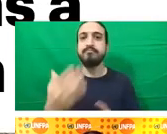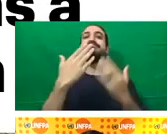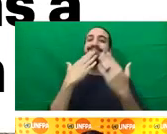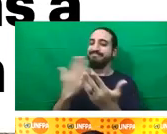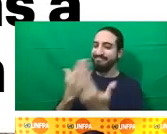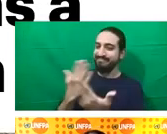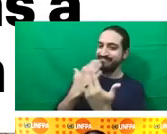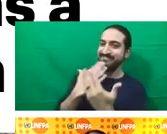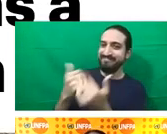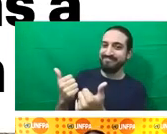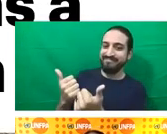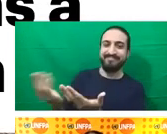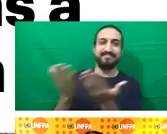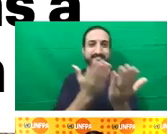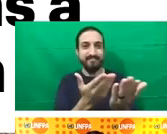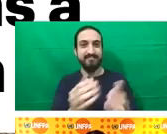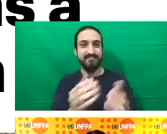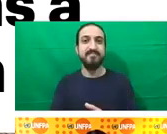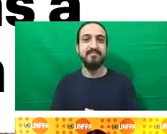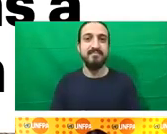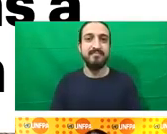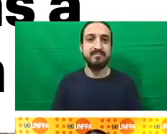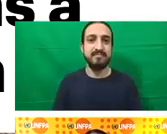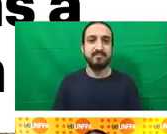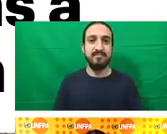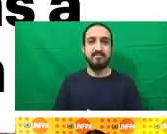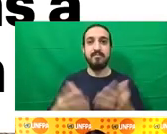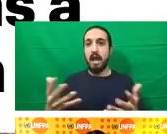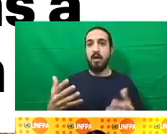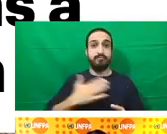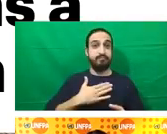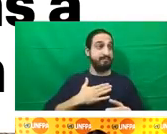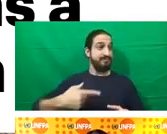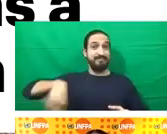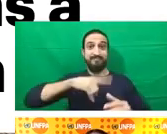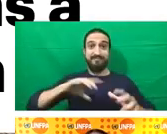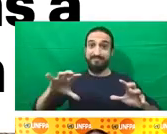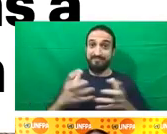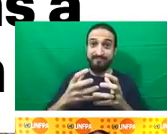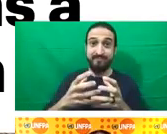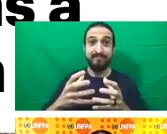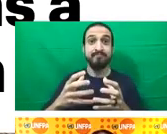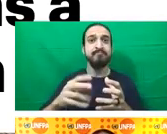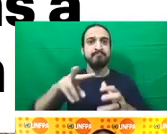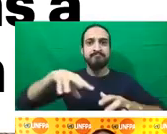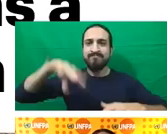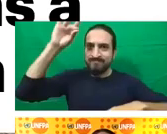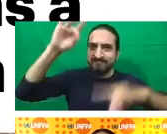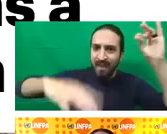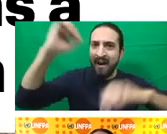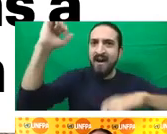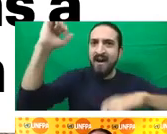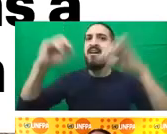part of Women Deliver's evidence review on these issues, we also found that there's emerging evidence on the benefits of realizing